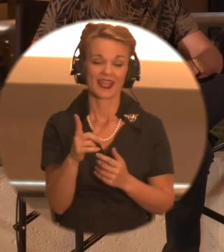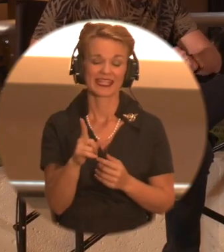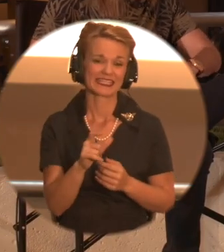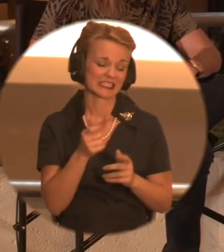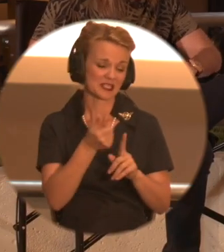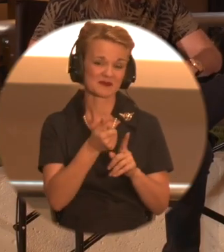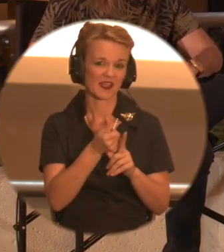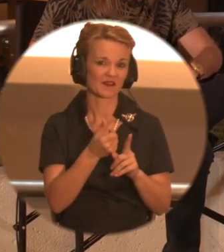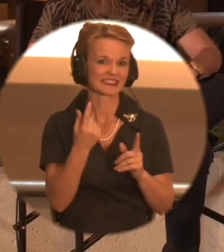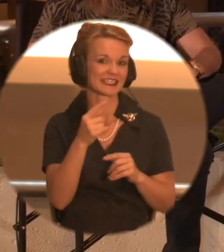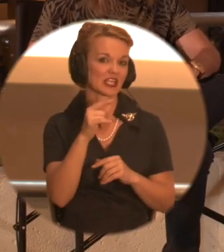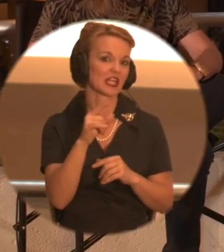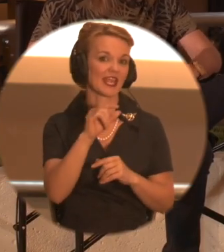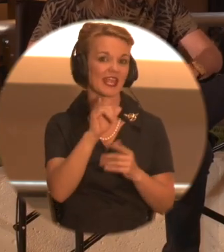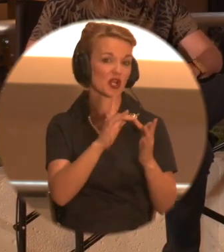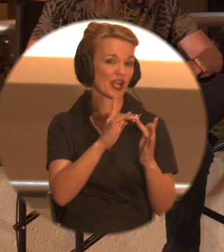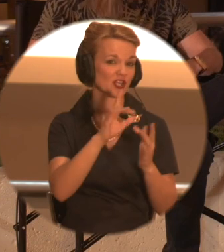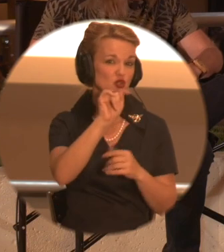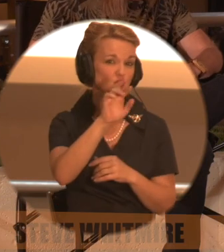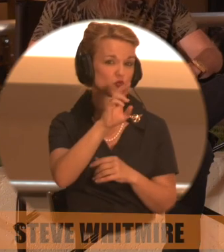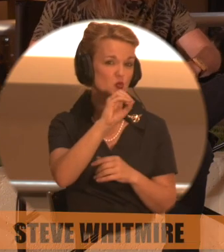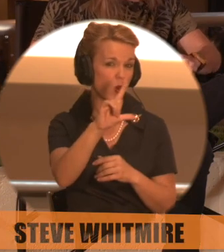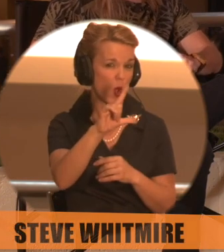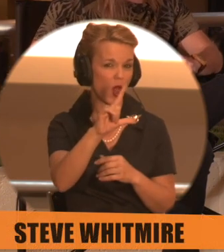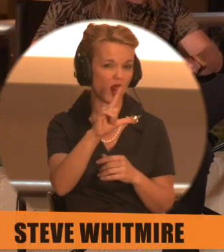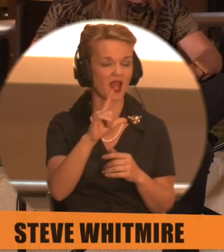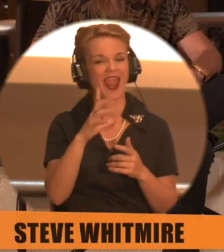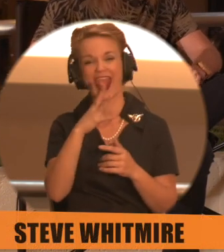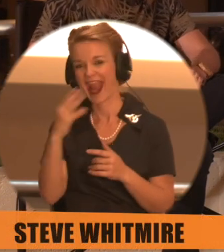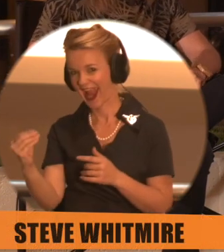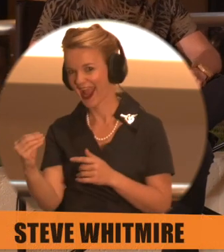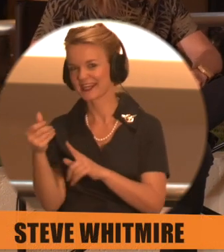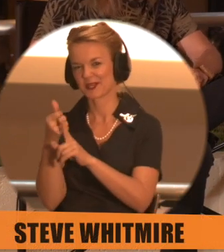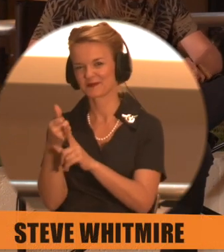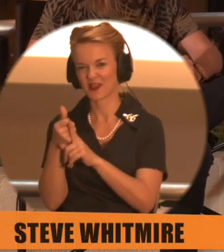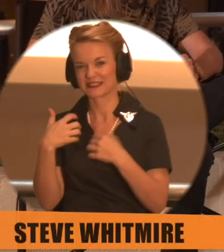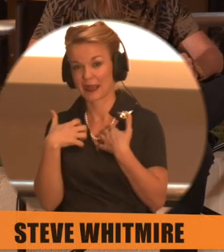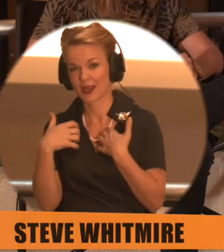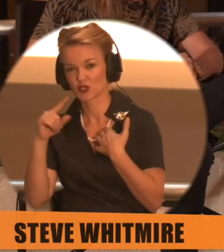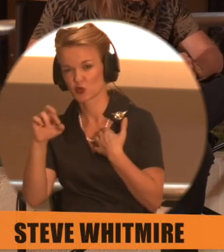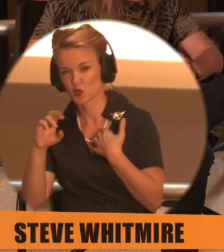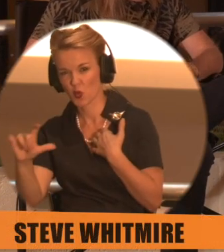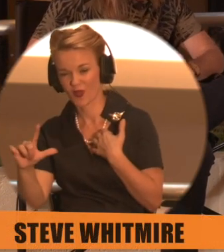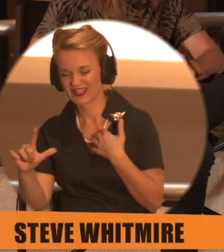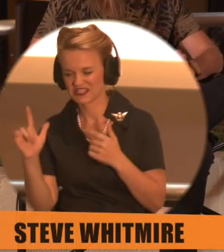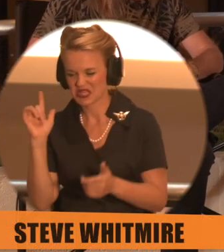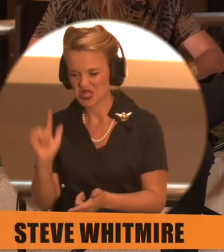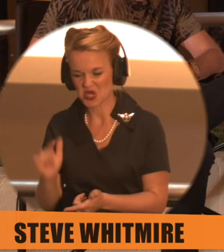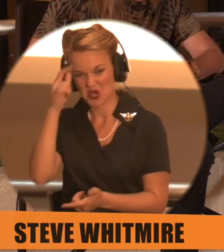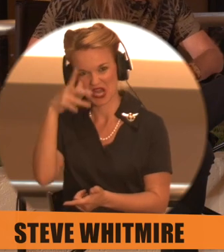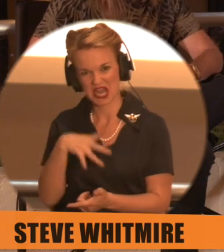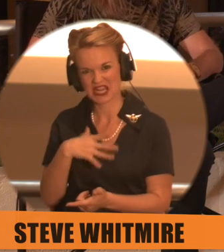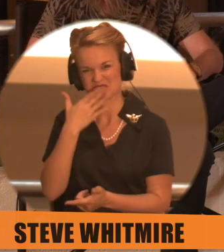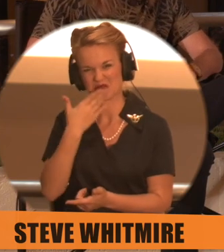only is he an internet troll, he is an actual troll. He's a bona fide member of the species. Uh, he's a little furry, smelly little guy who lives